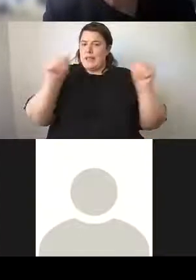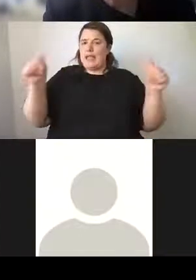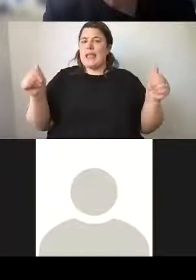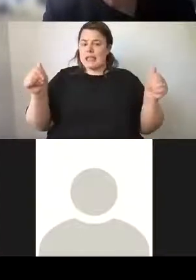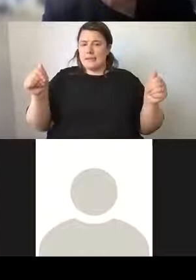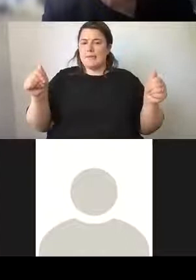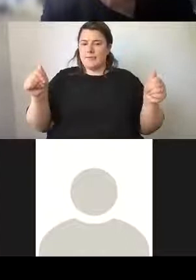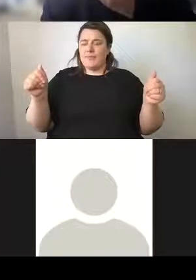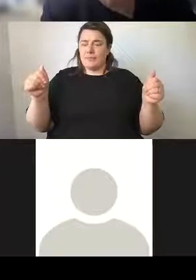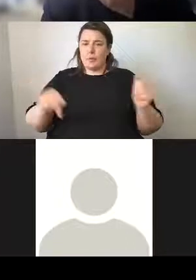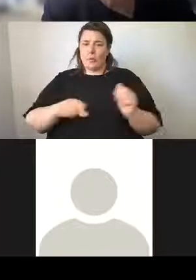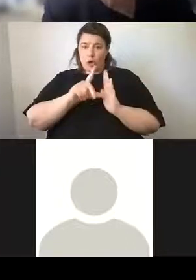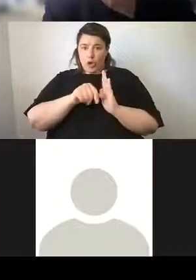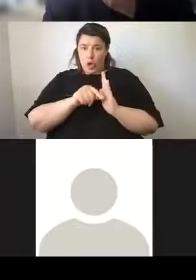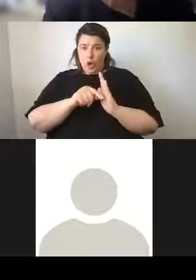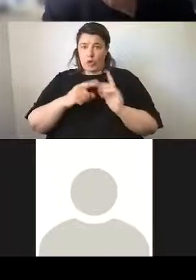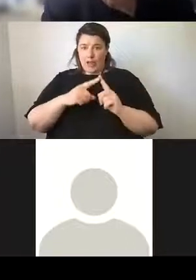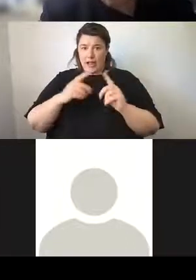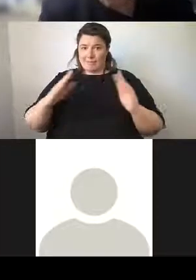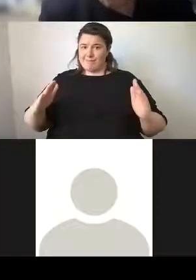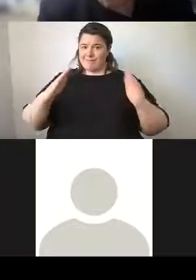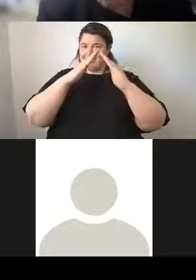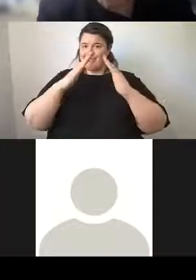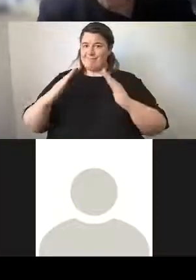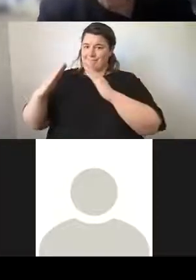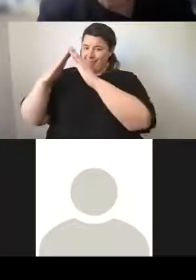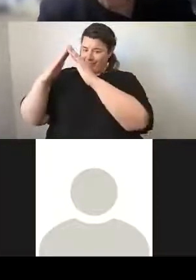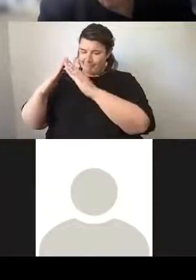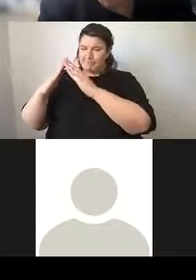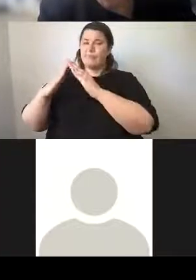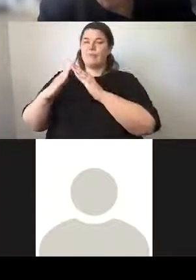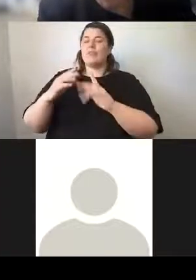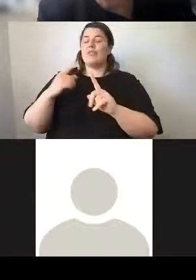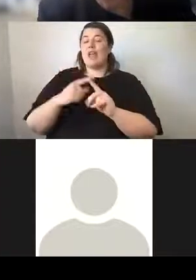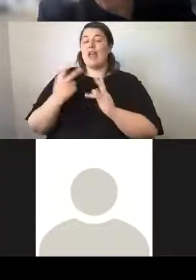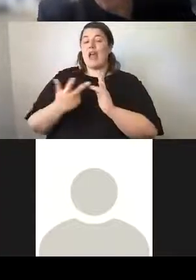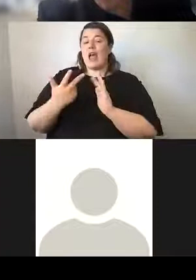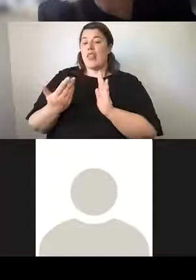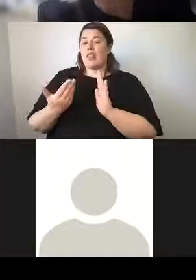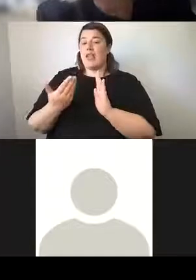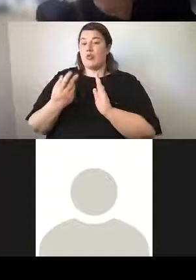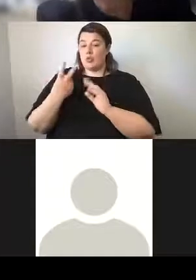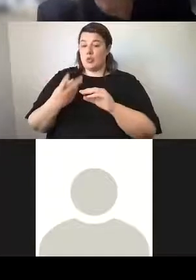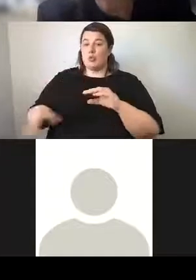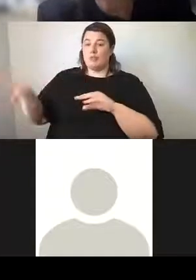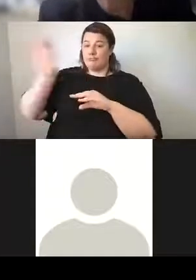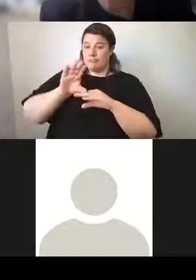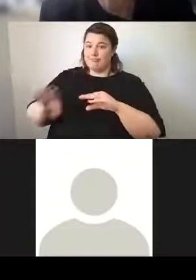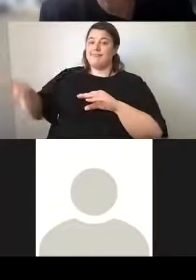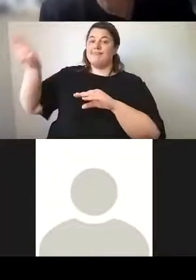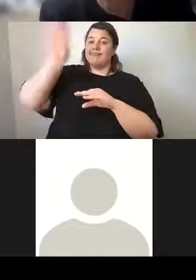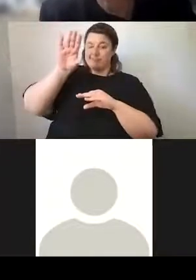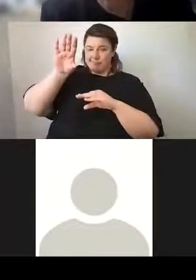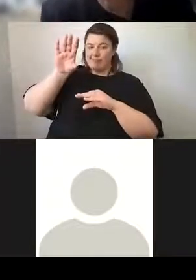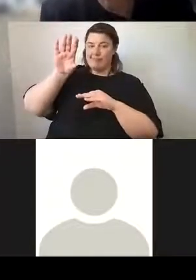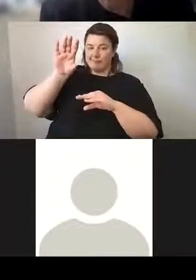side with a clock and a triangular pediment. And then another story added on to the top, another two stories added on to the top